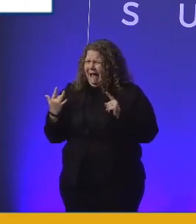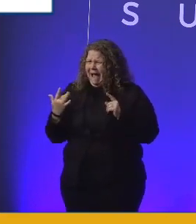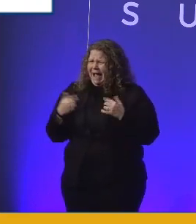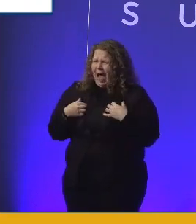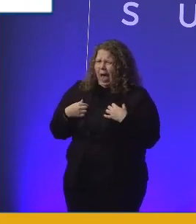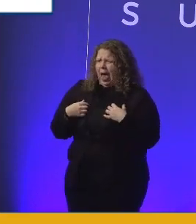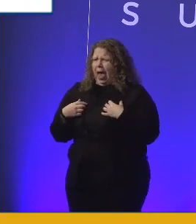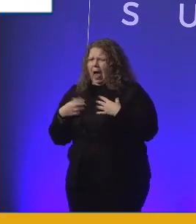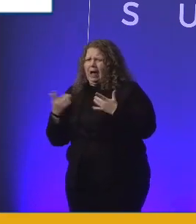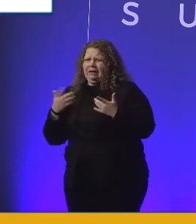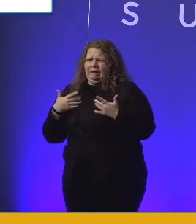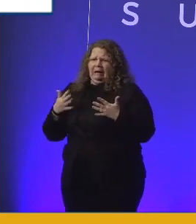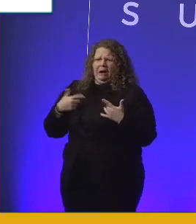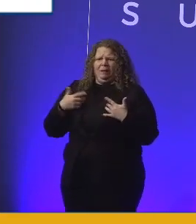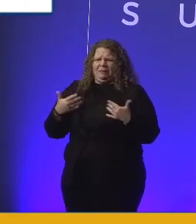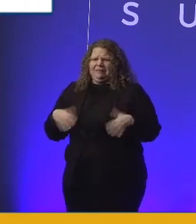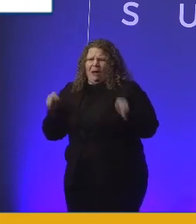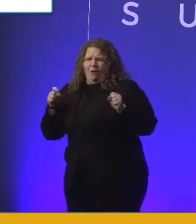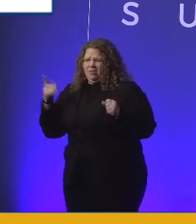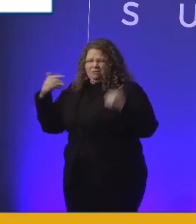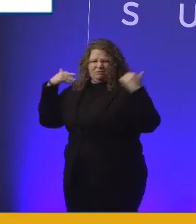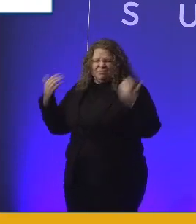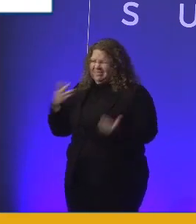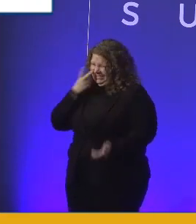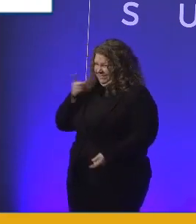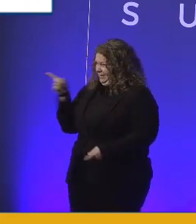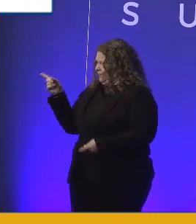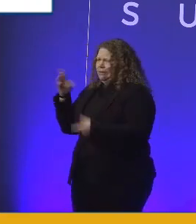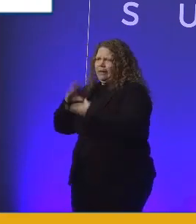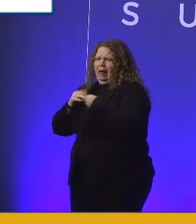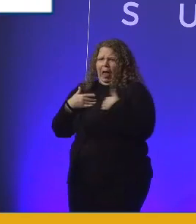the world. And I've got to say, it's been fabulous to watch.